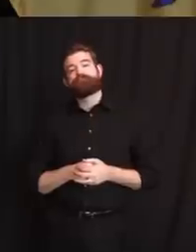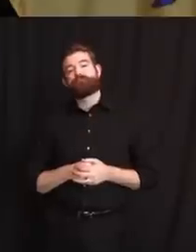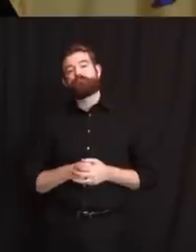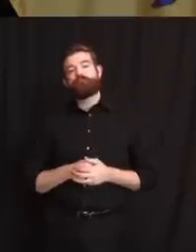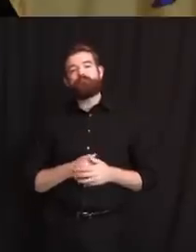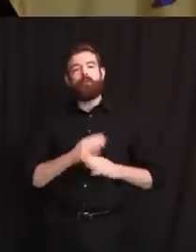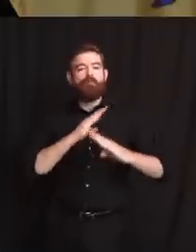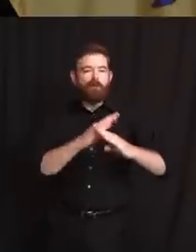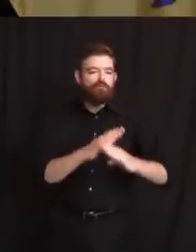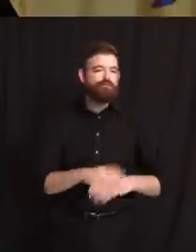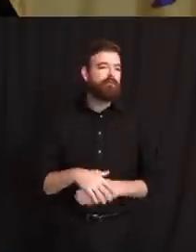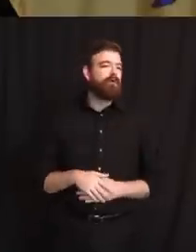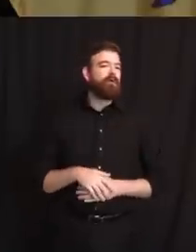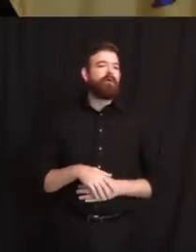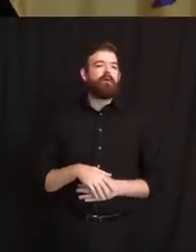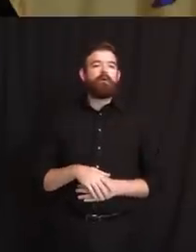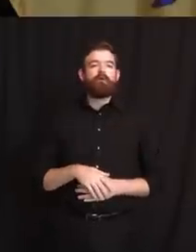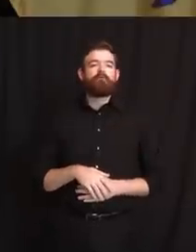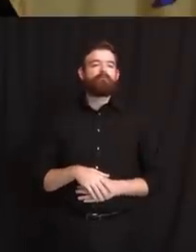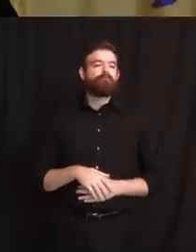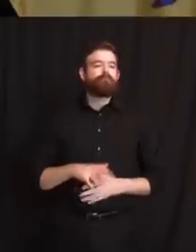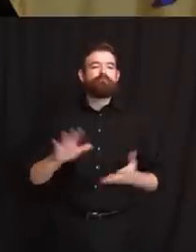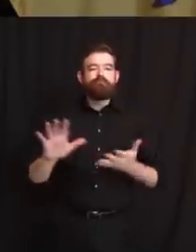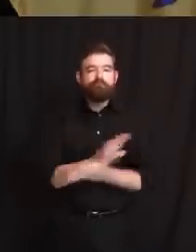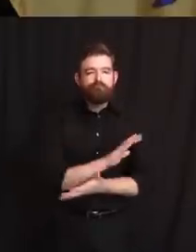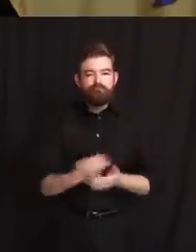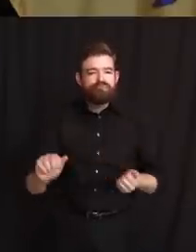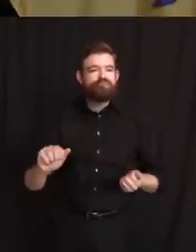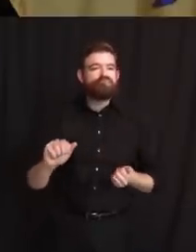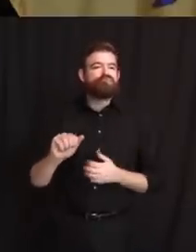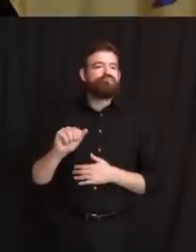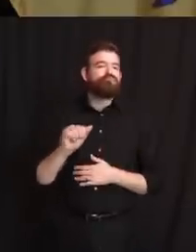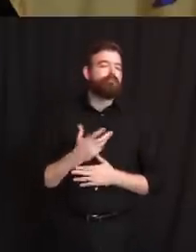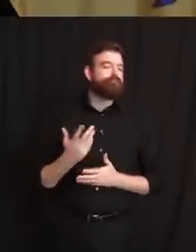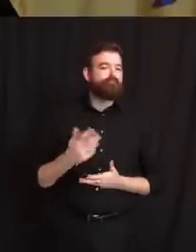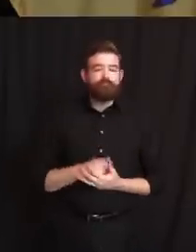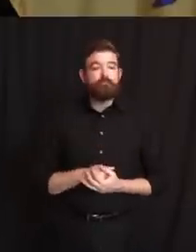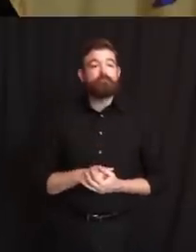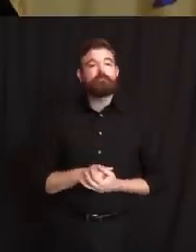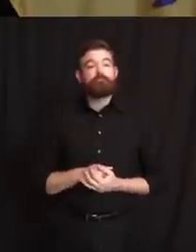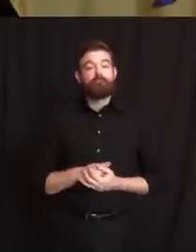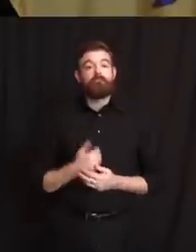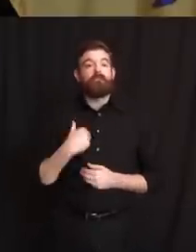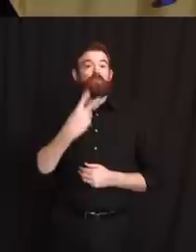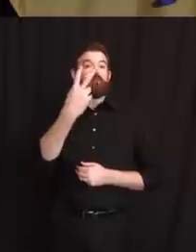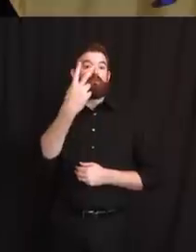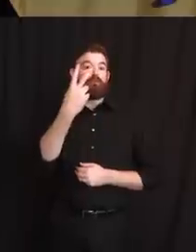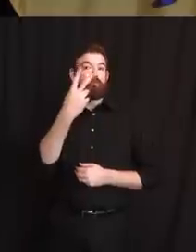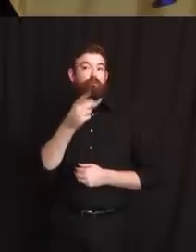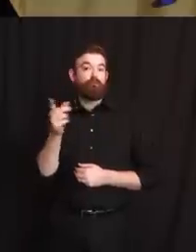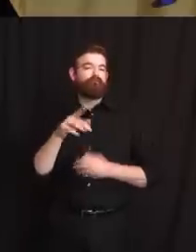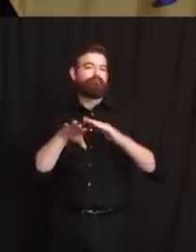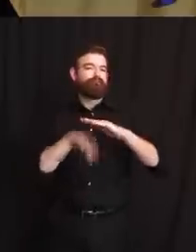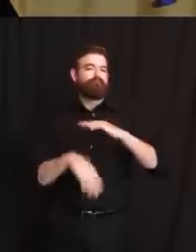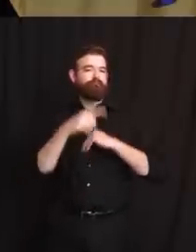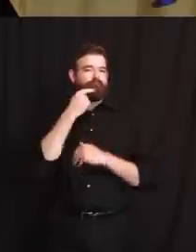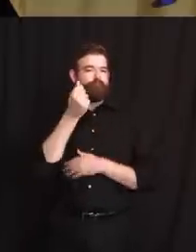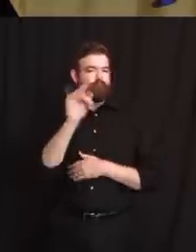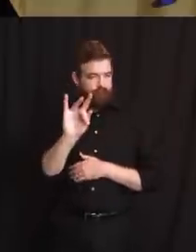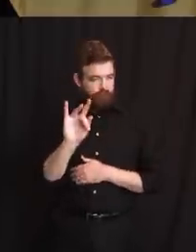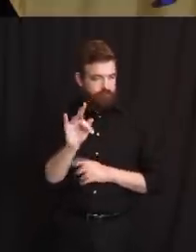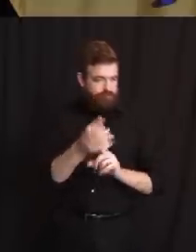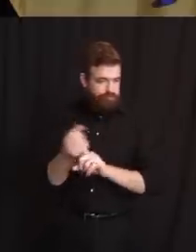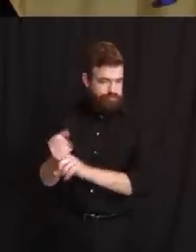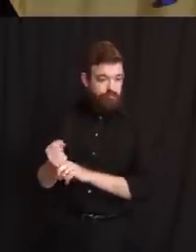Two of those were juveniles. With regards to injuries, amongst the three law enforcement officers,